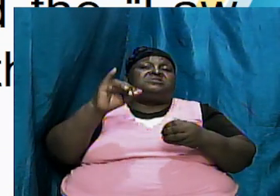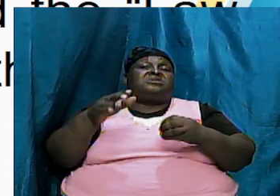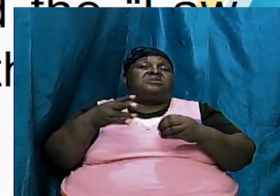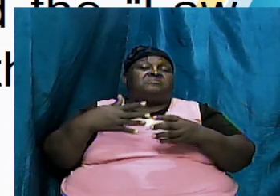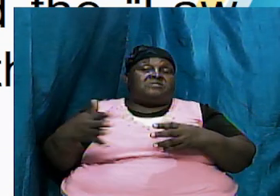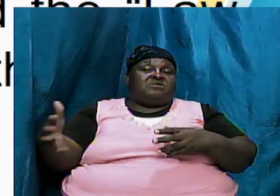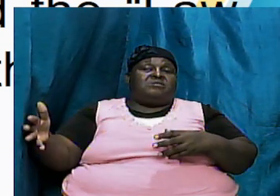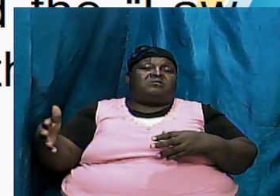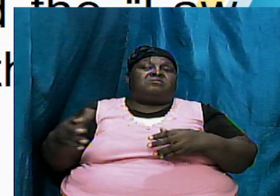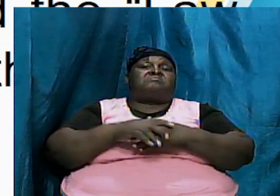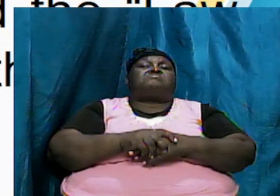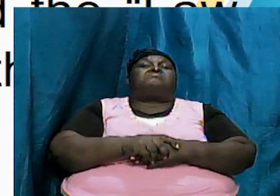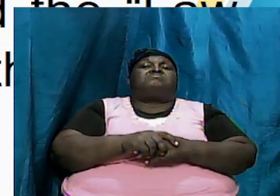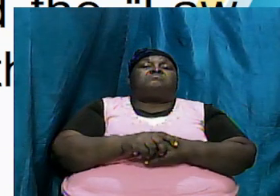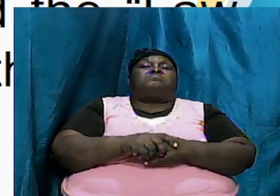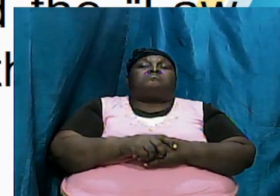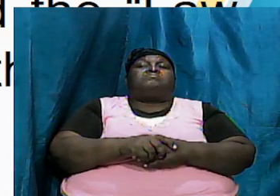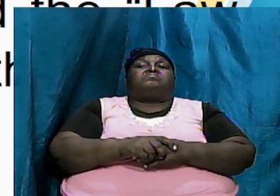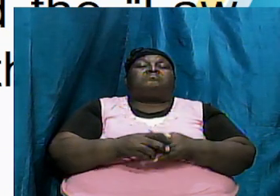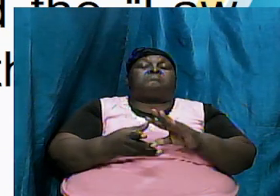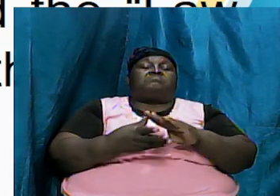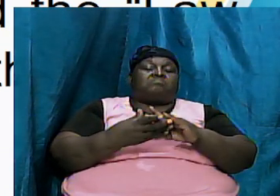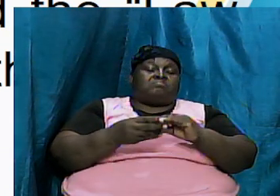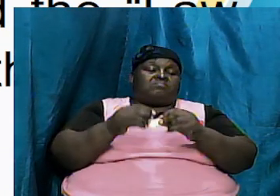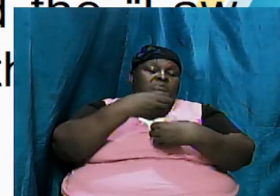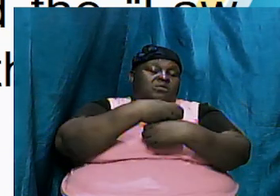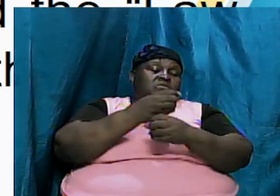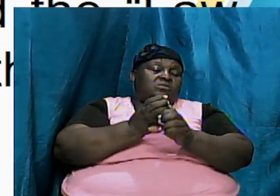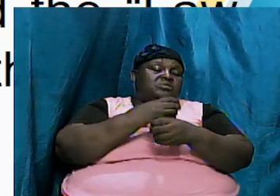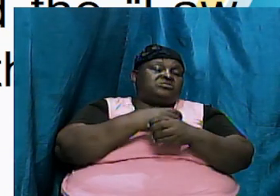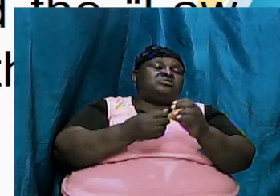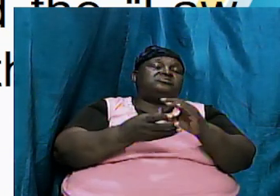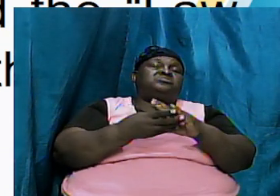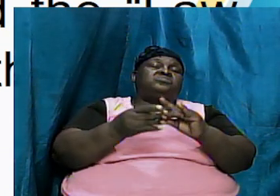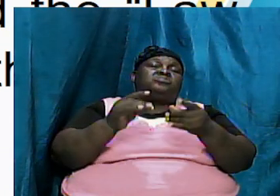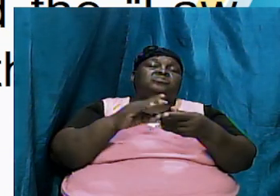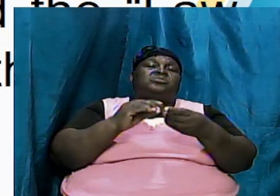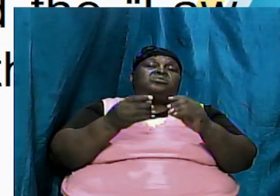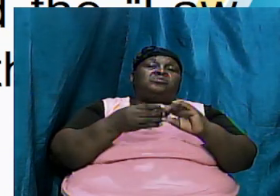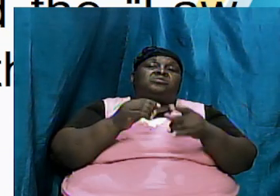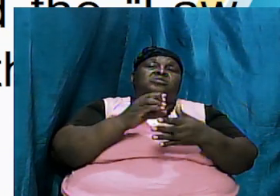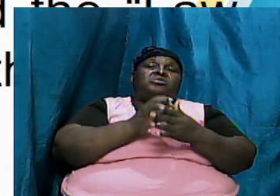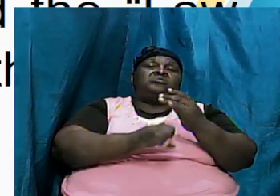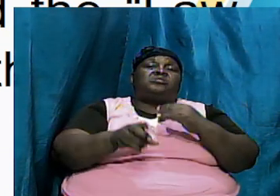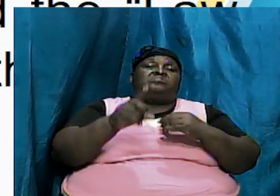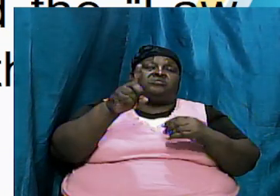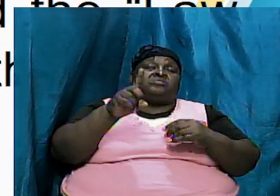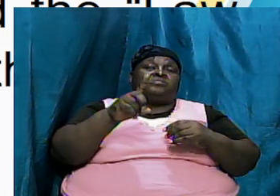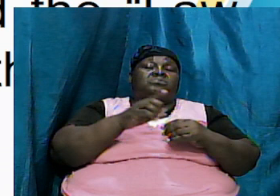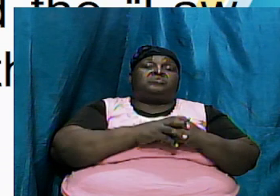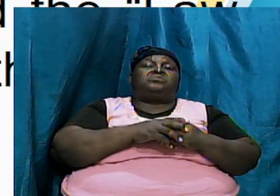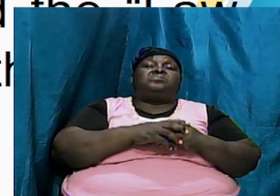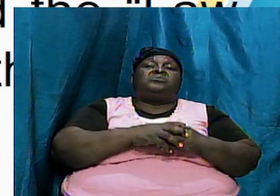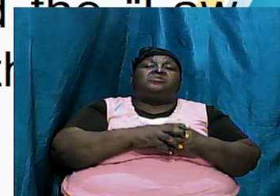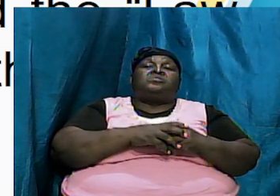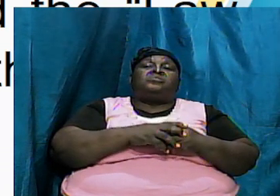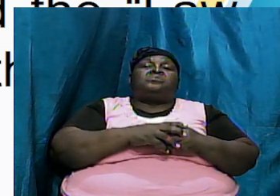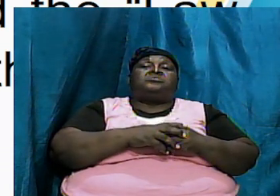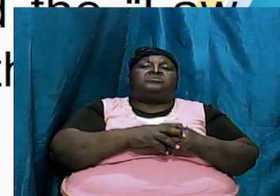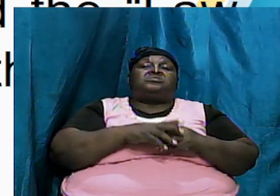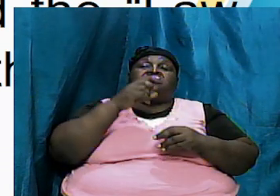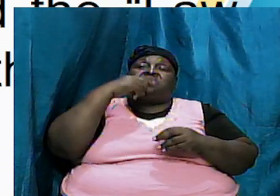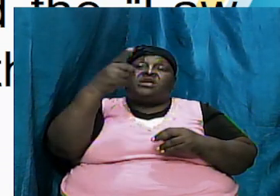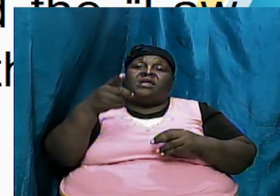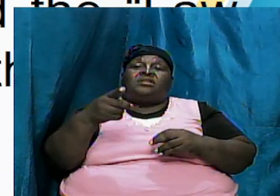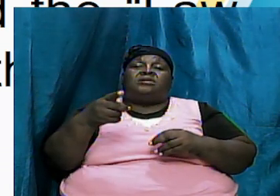of the creation story right chapter 2 was basically retelling the account